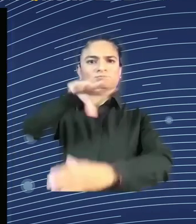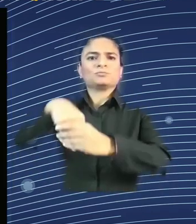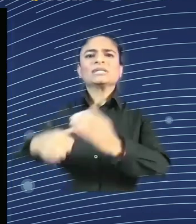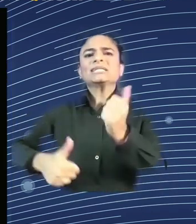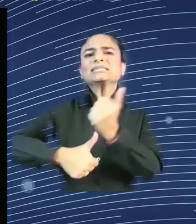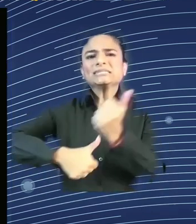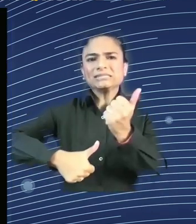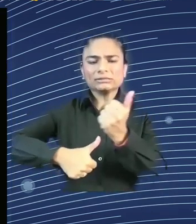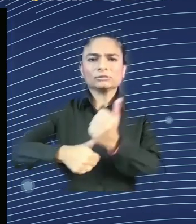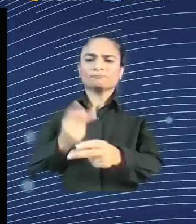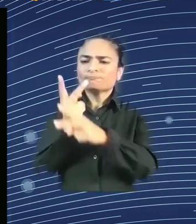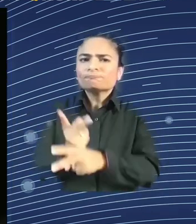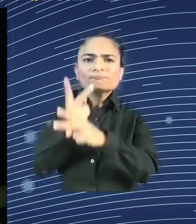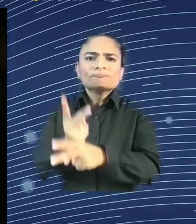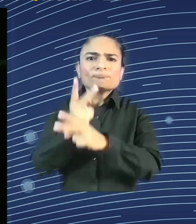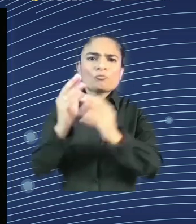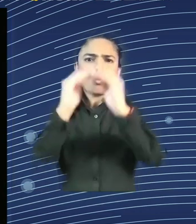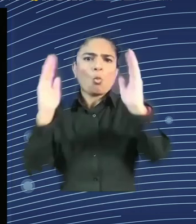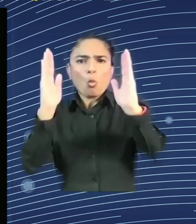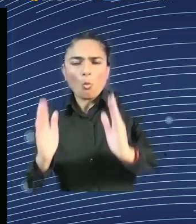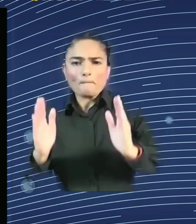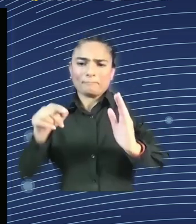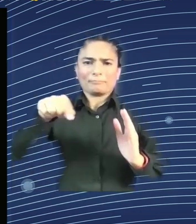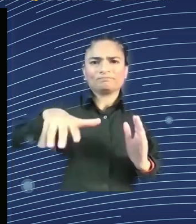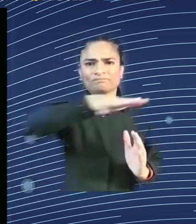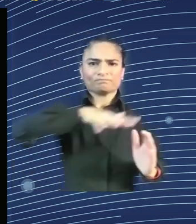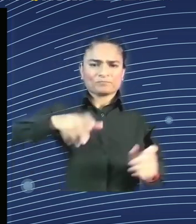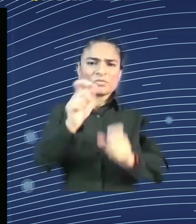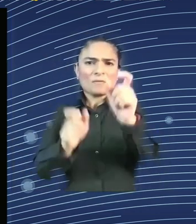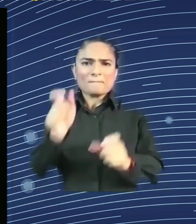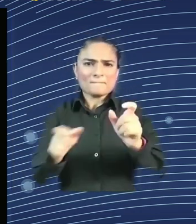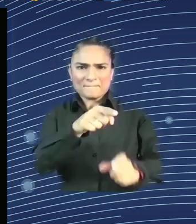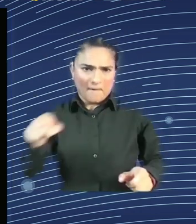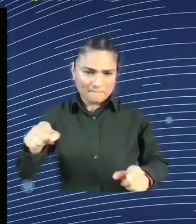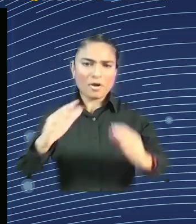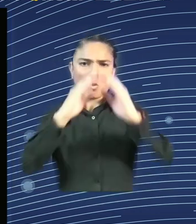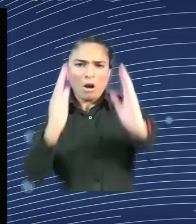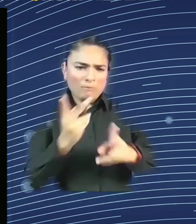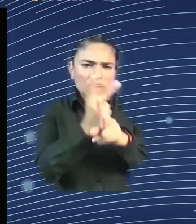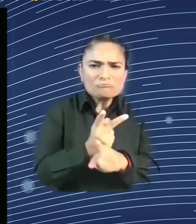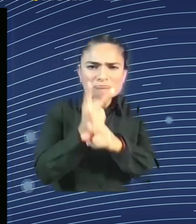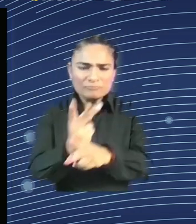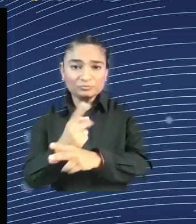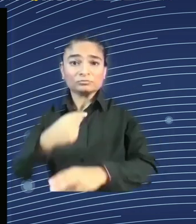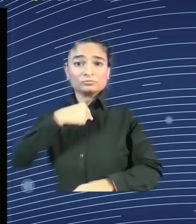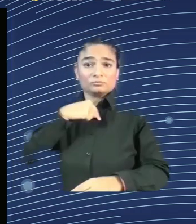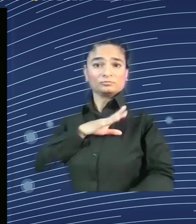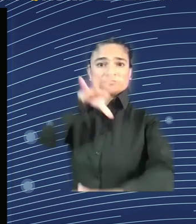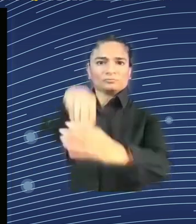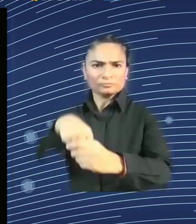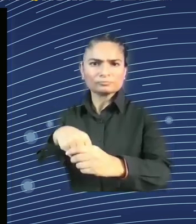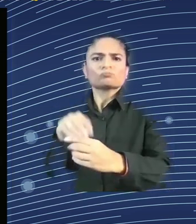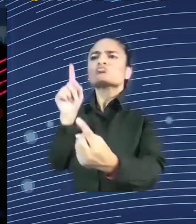care homes were interacting with me and enjoyed talking with me. I also told jokes to keep them entertained and we played